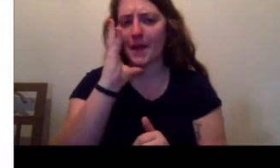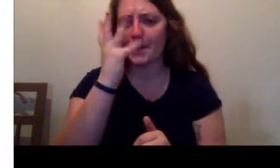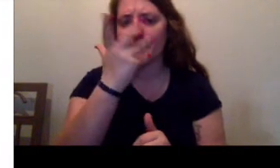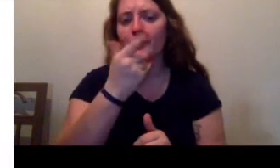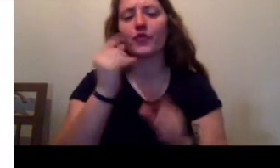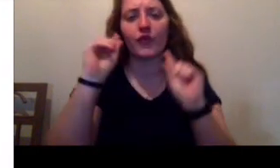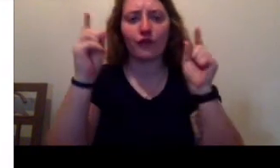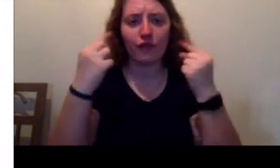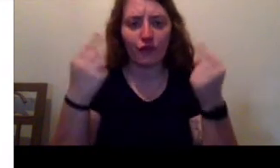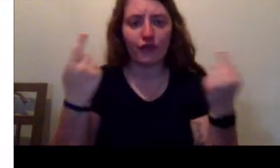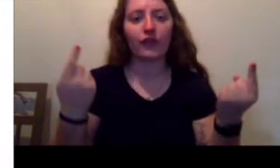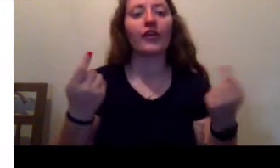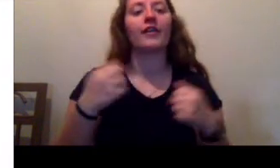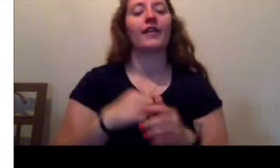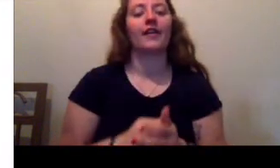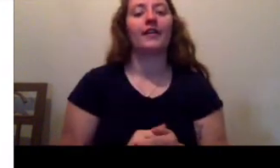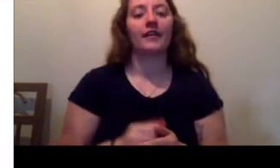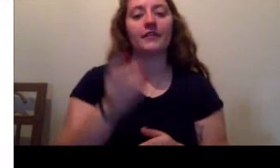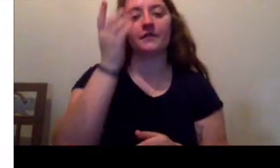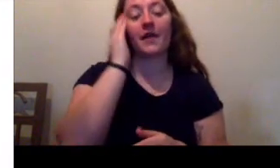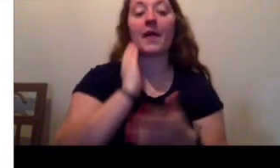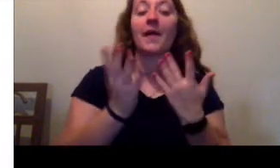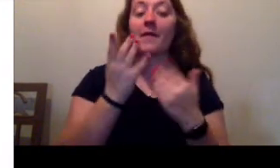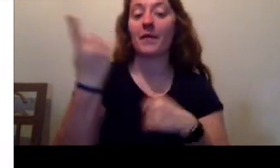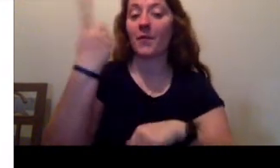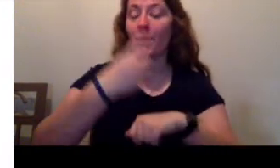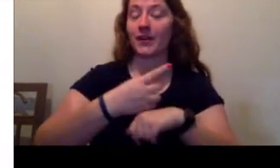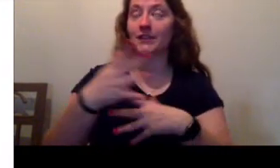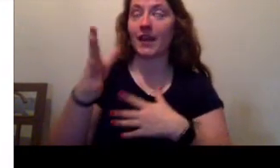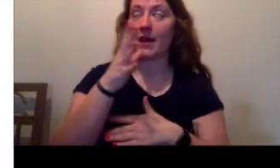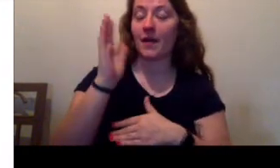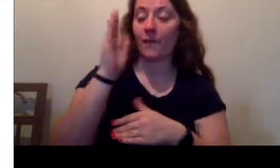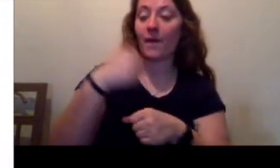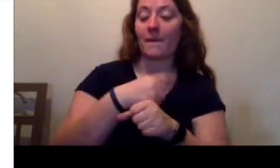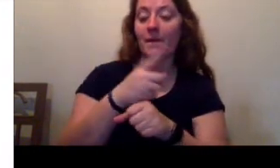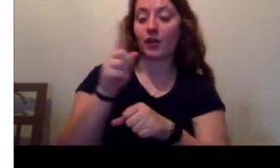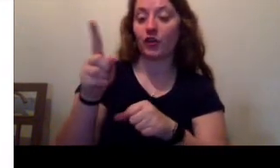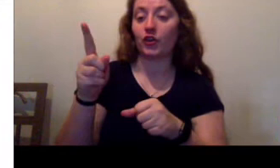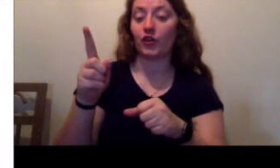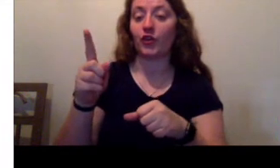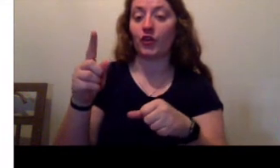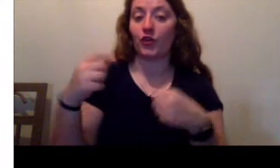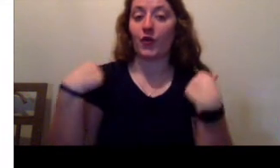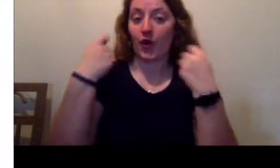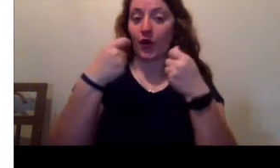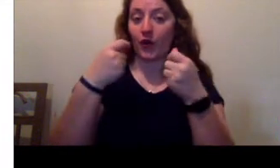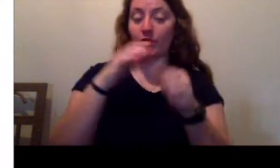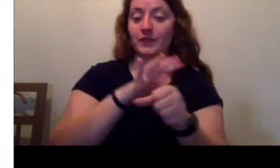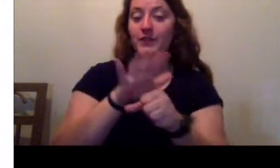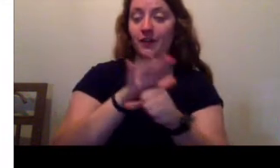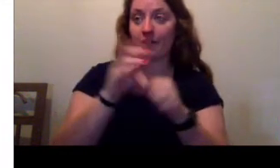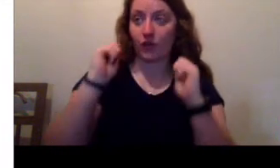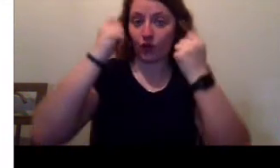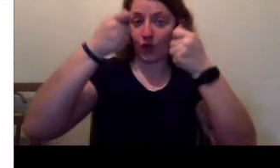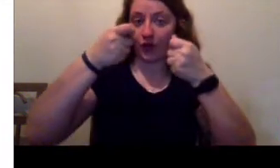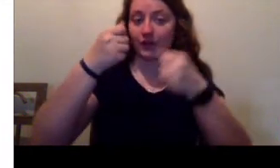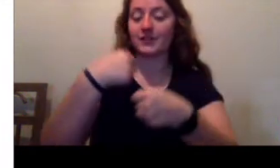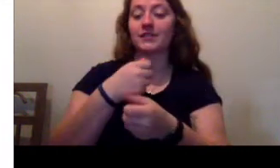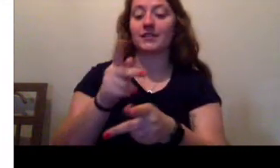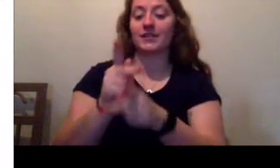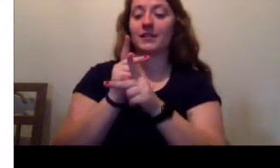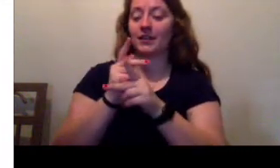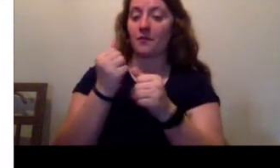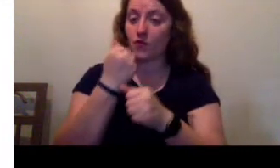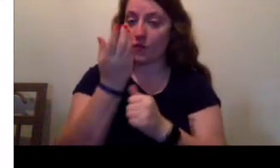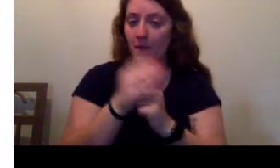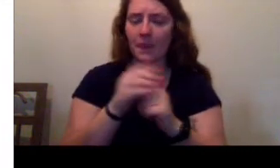like you, Kirstie. Maybe someday Mama will make you a coat with a hood to cover your curls and keep you warm. But